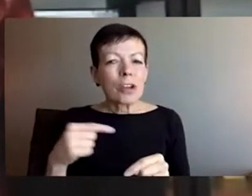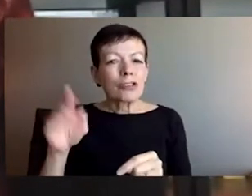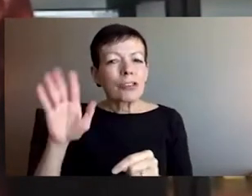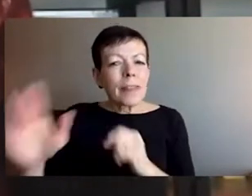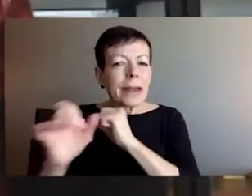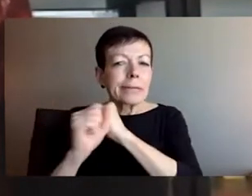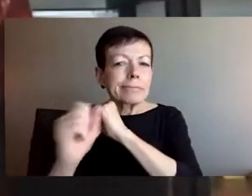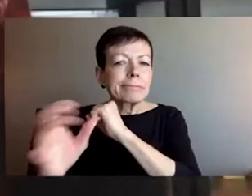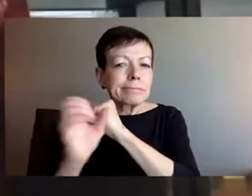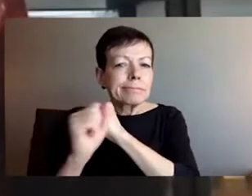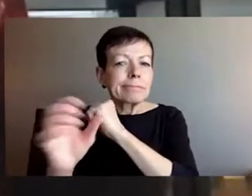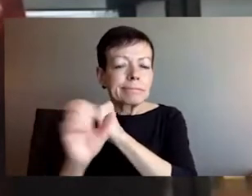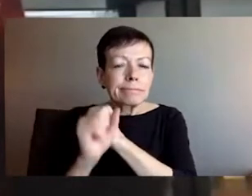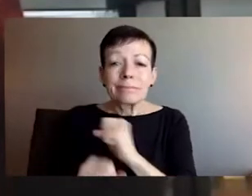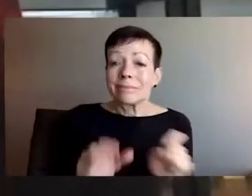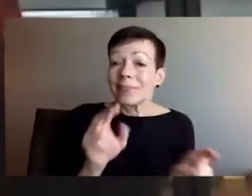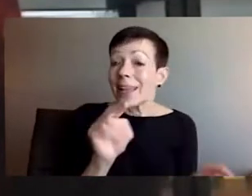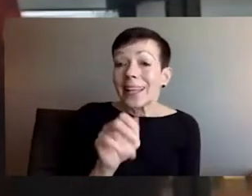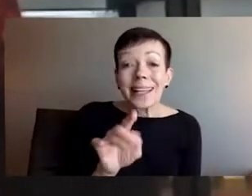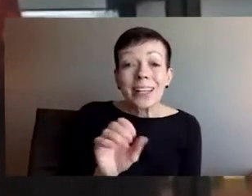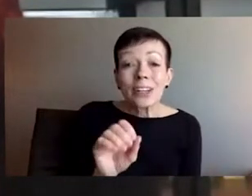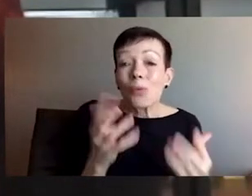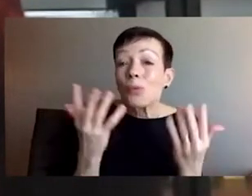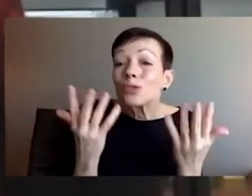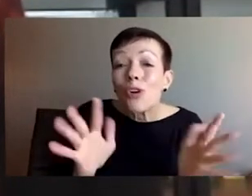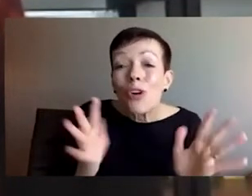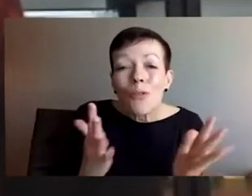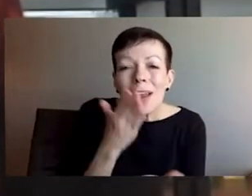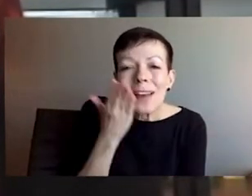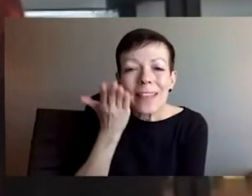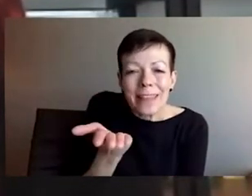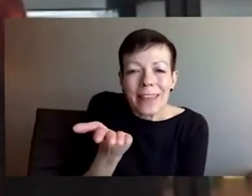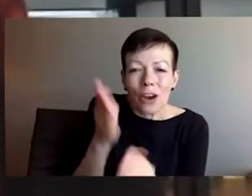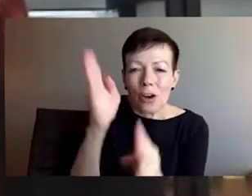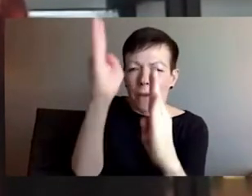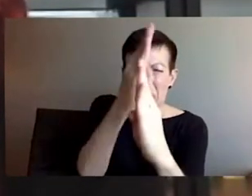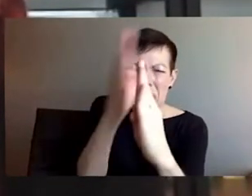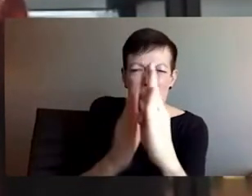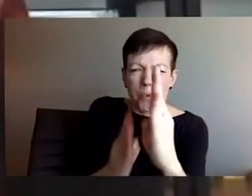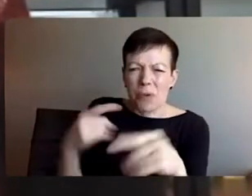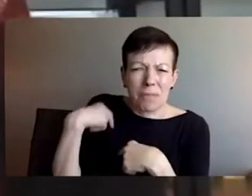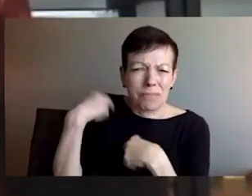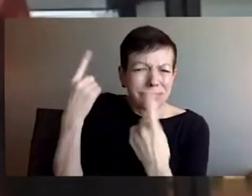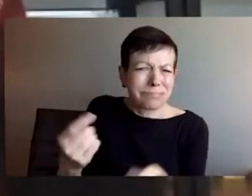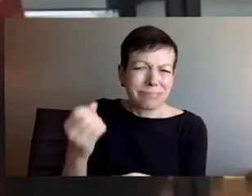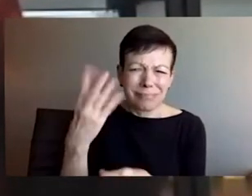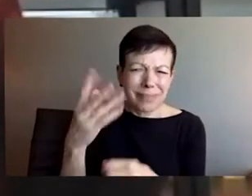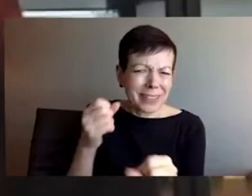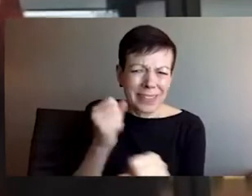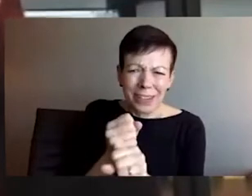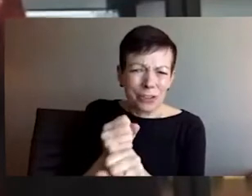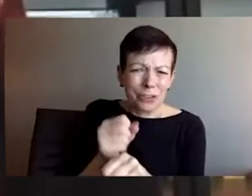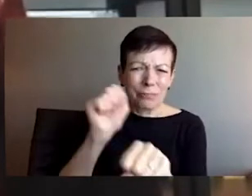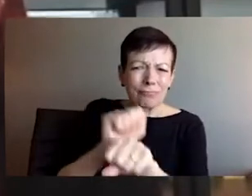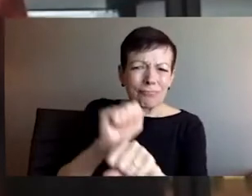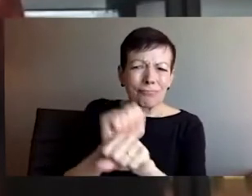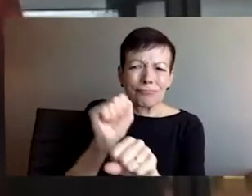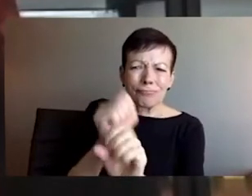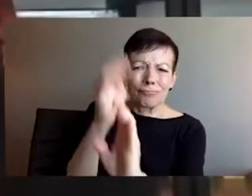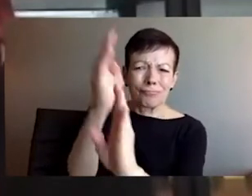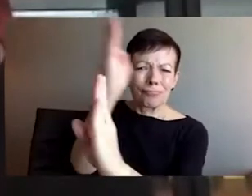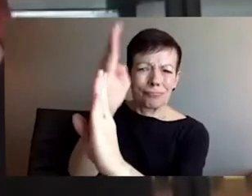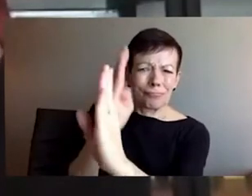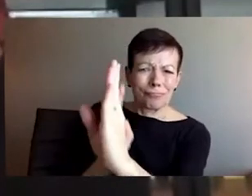attempts to push NATO too close to its borders, um, uh, integrates the Kremlin's own, uh,